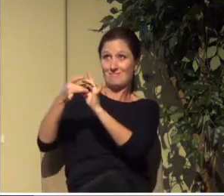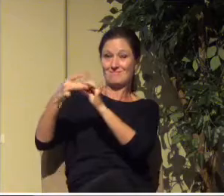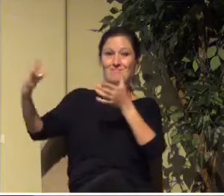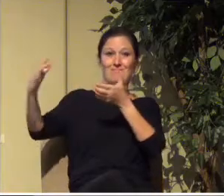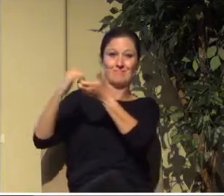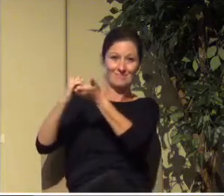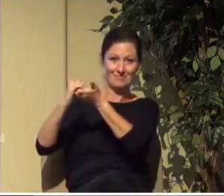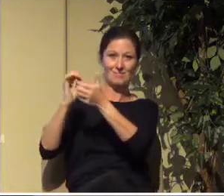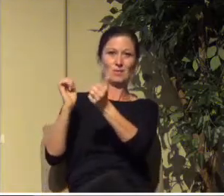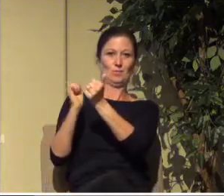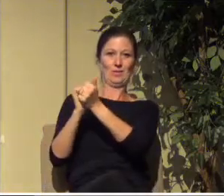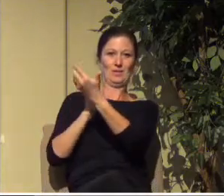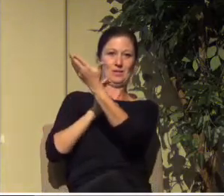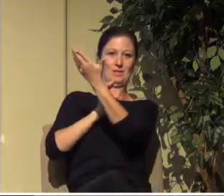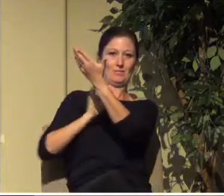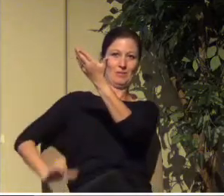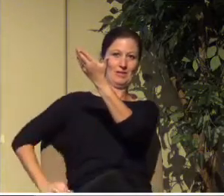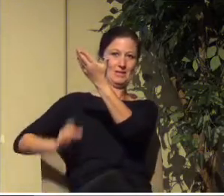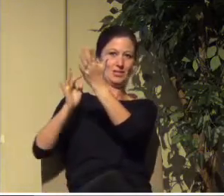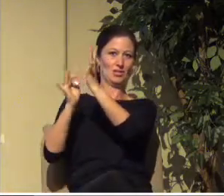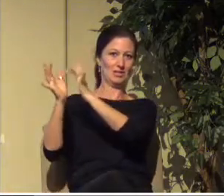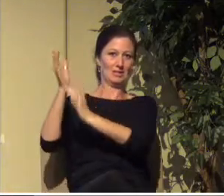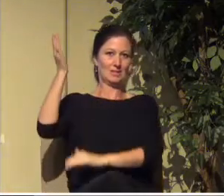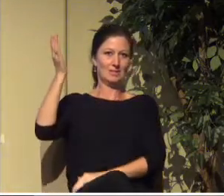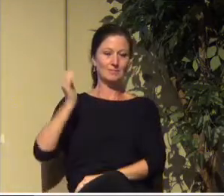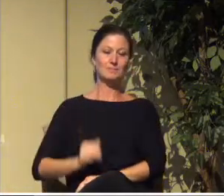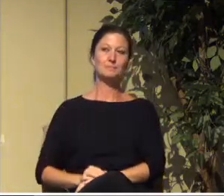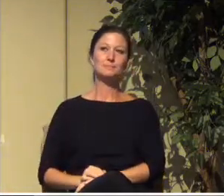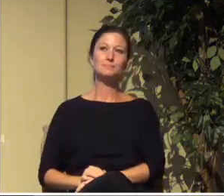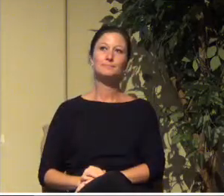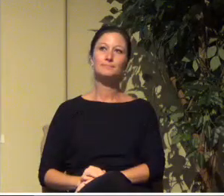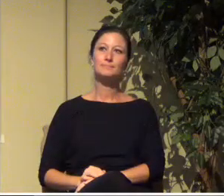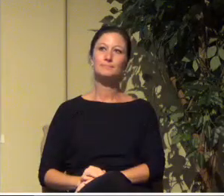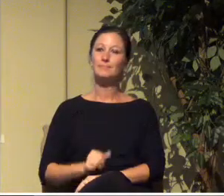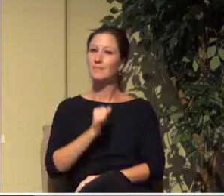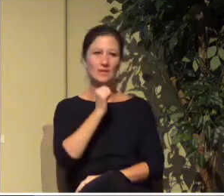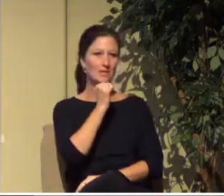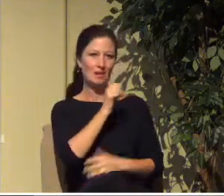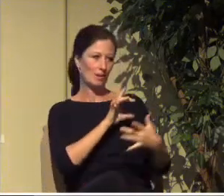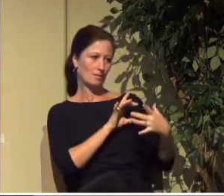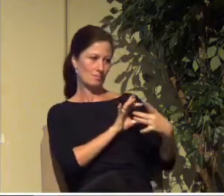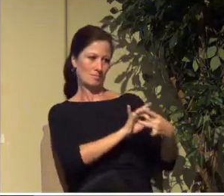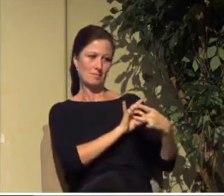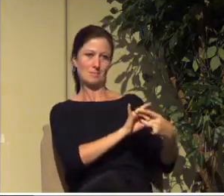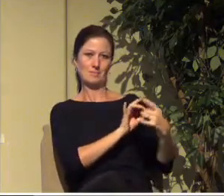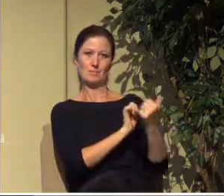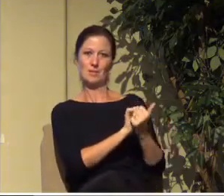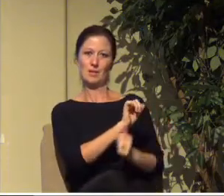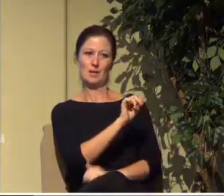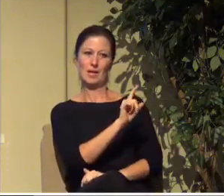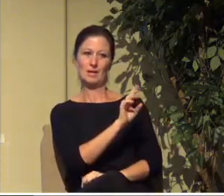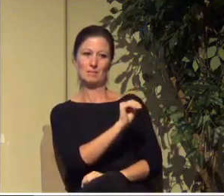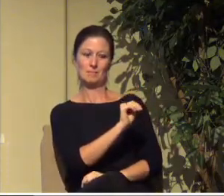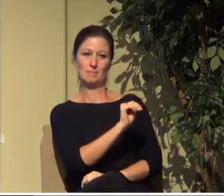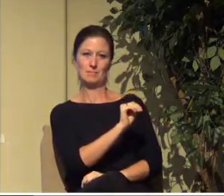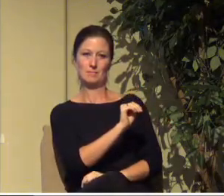Jesus says, they're with me. Rather than belonging to Adam or ourselves.